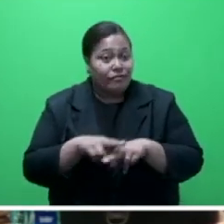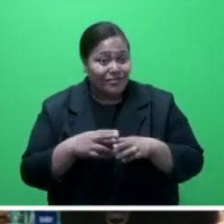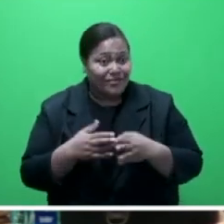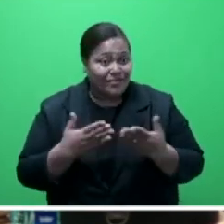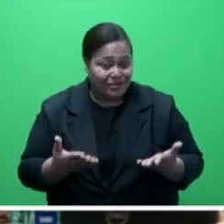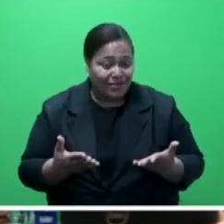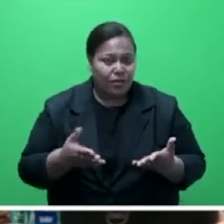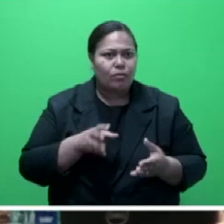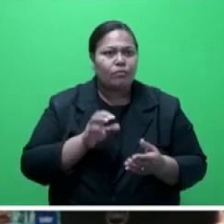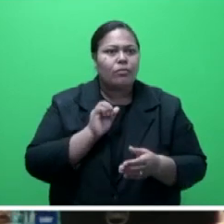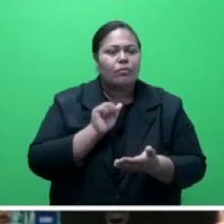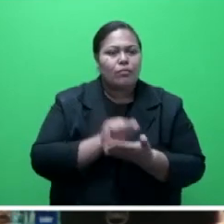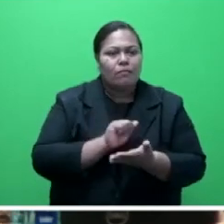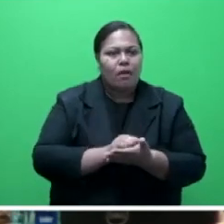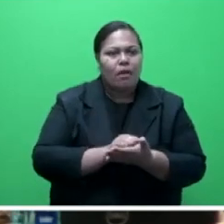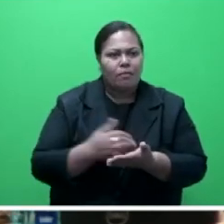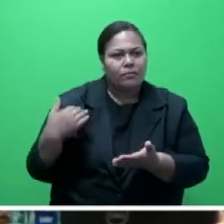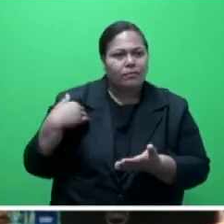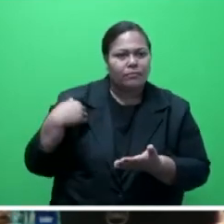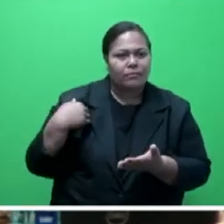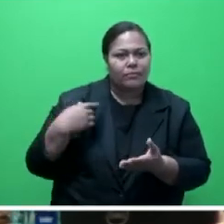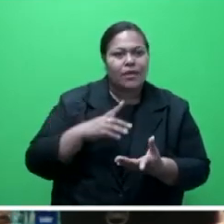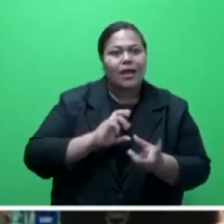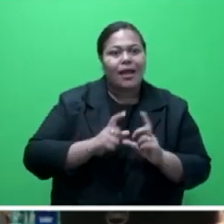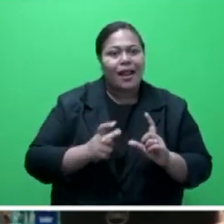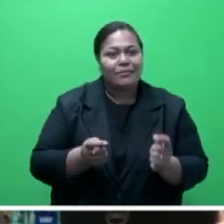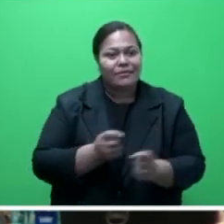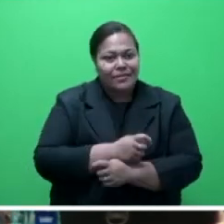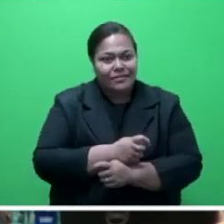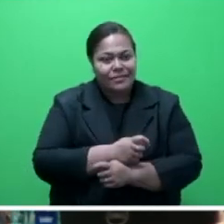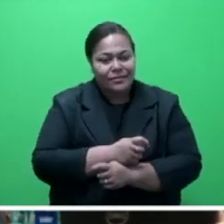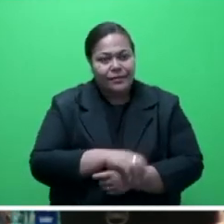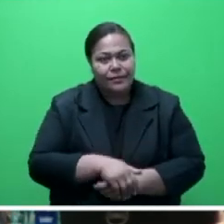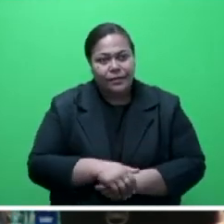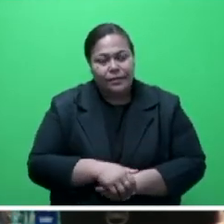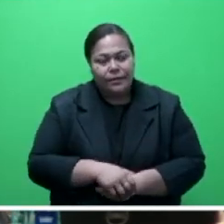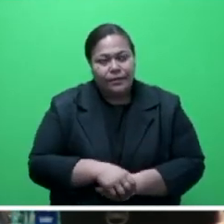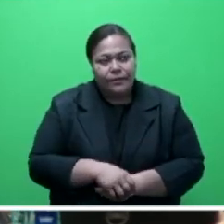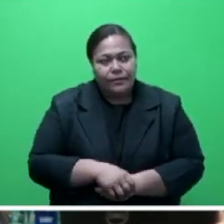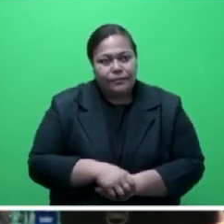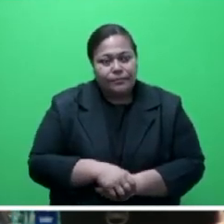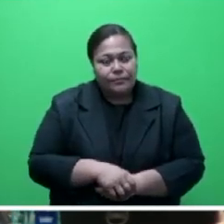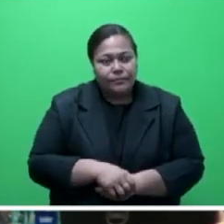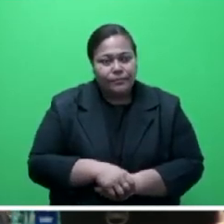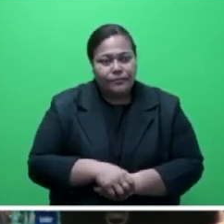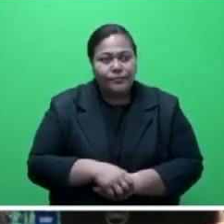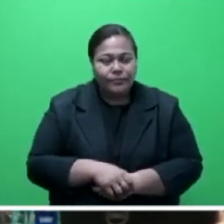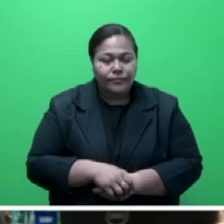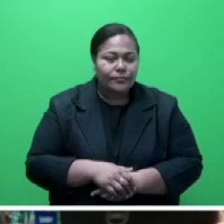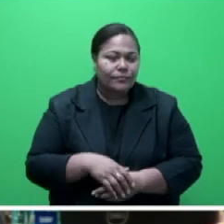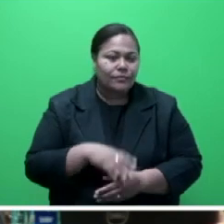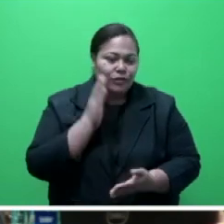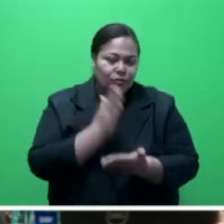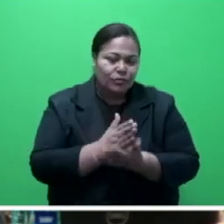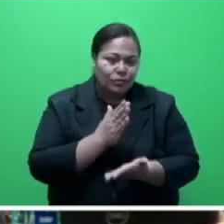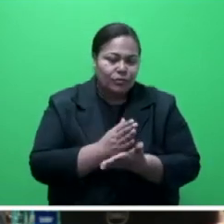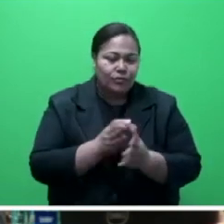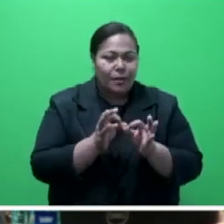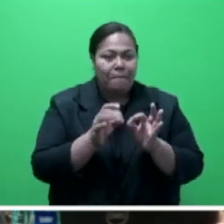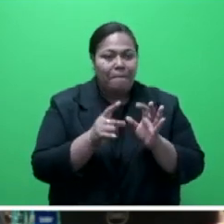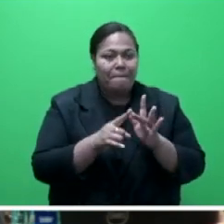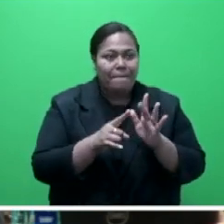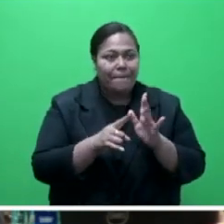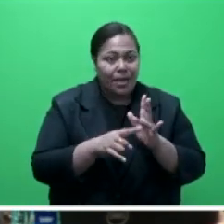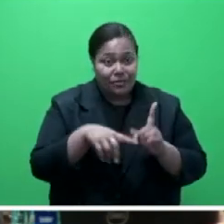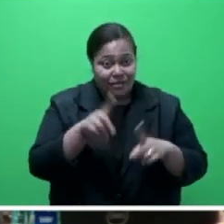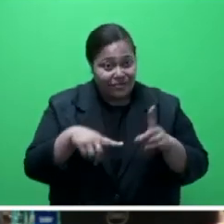devastating effects of climate change. Mr Speaker said, it is evident that biodiversity and climate change are two sides of the same coin.